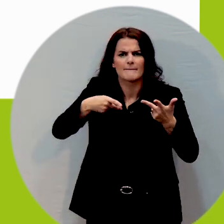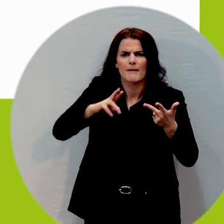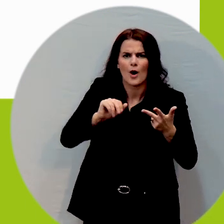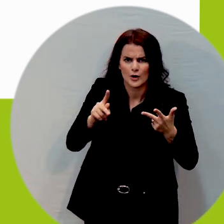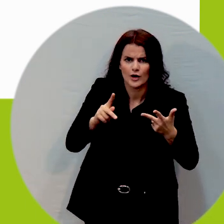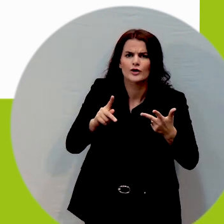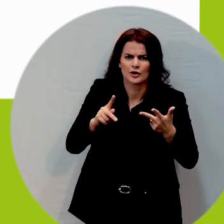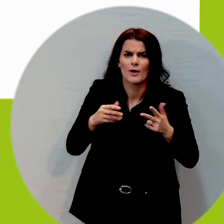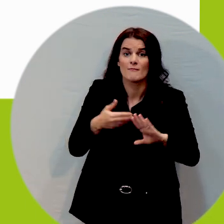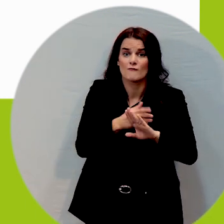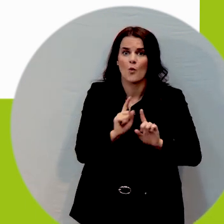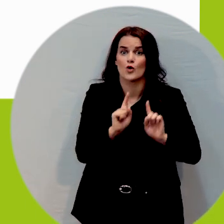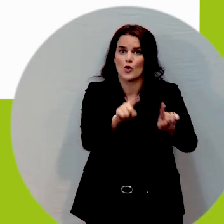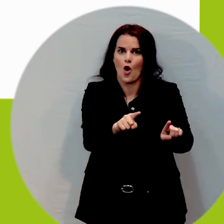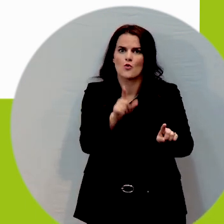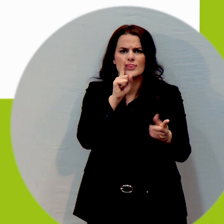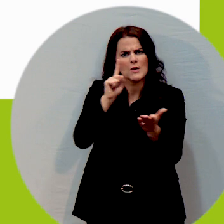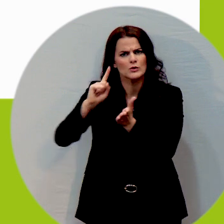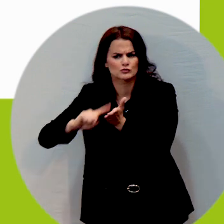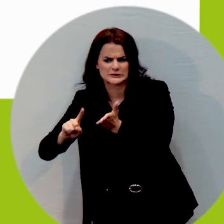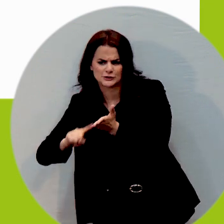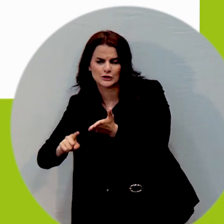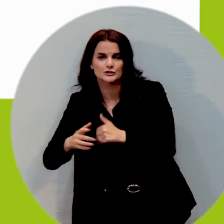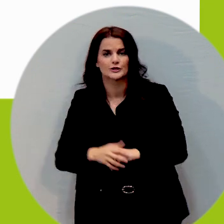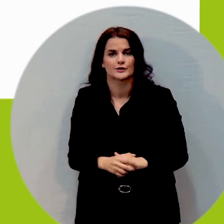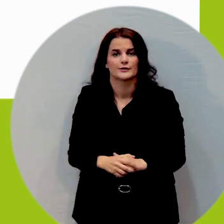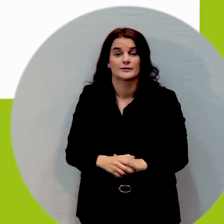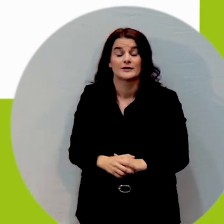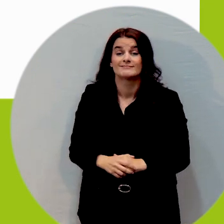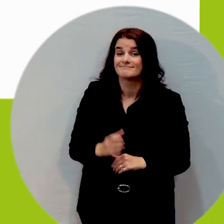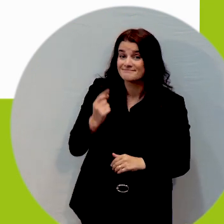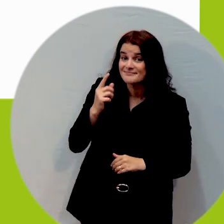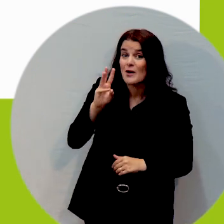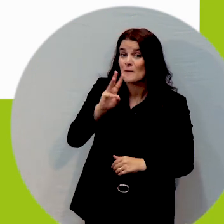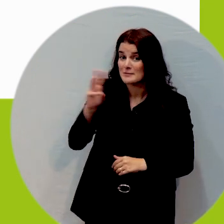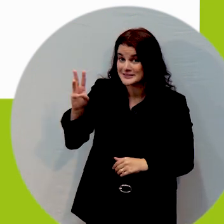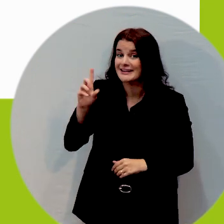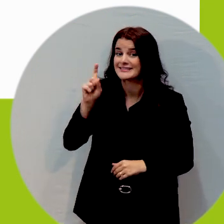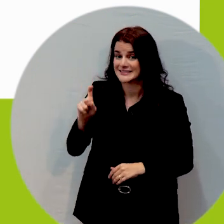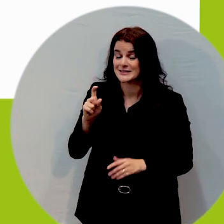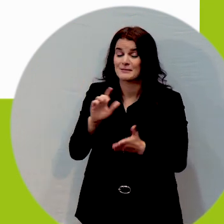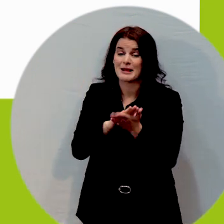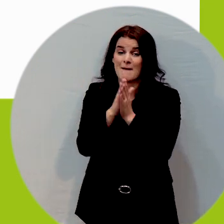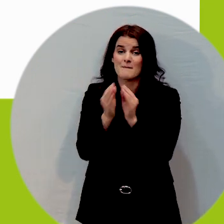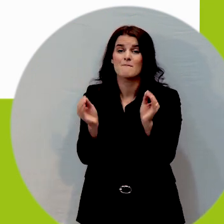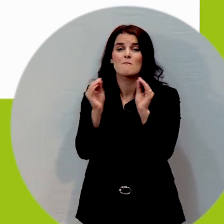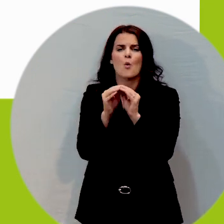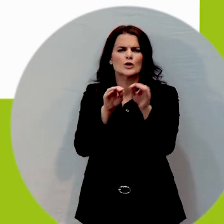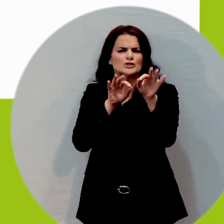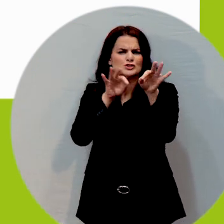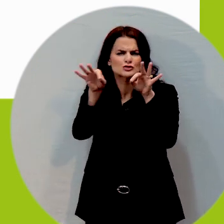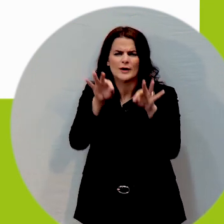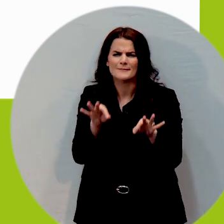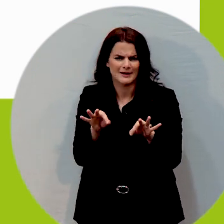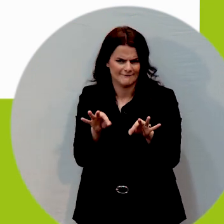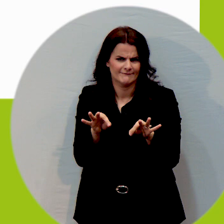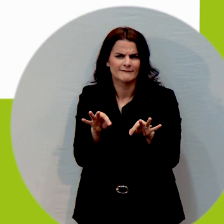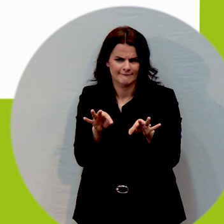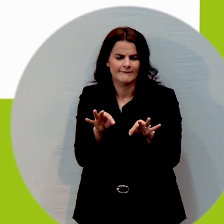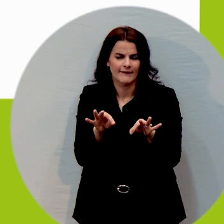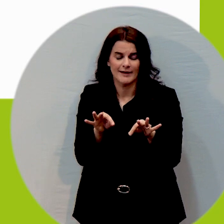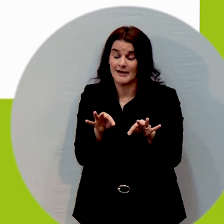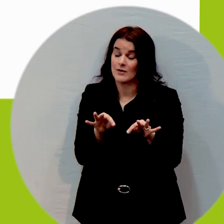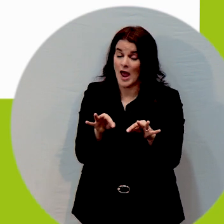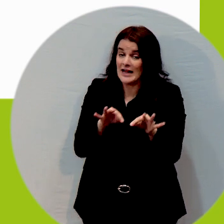need to make the information on the website as descriptive as possible so that people with